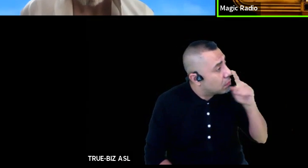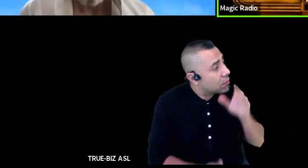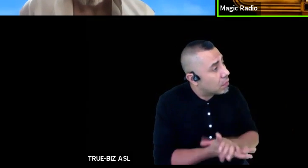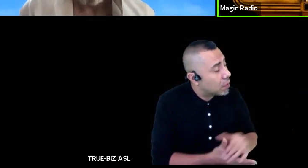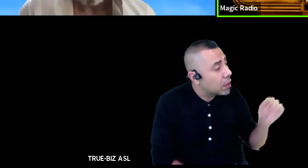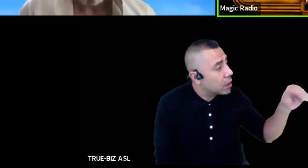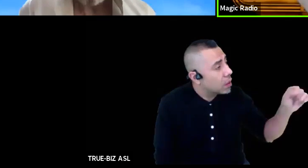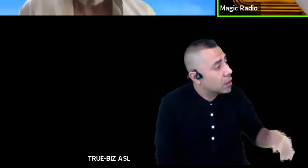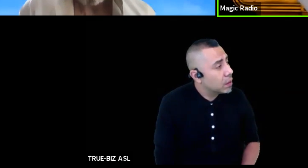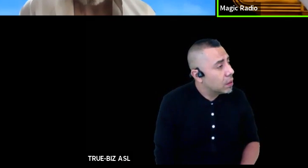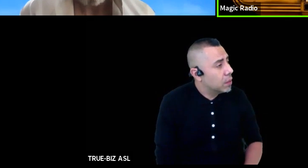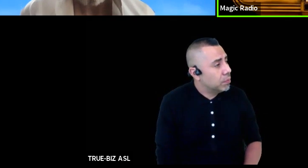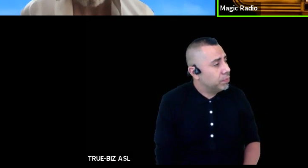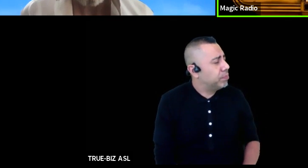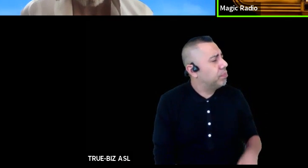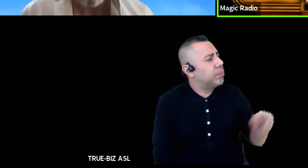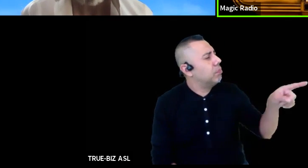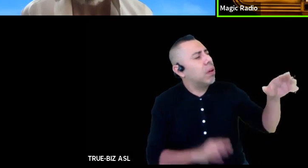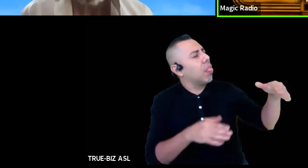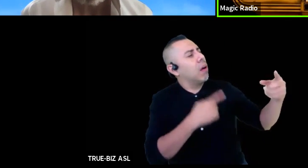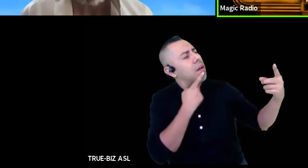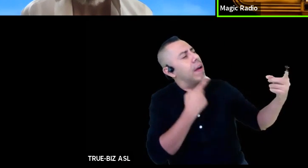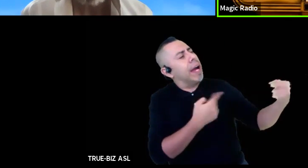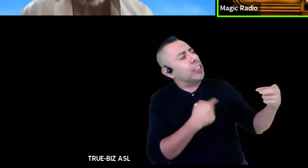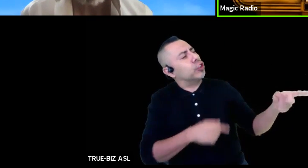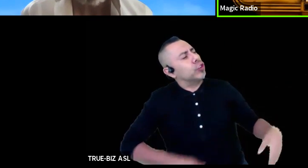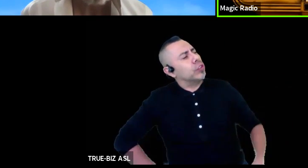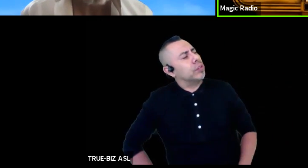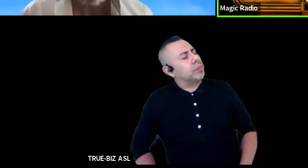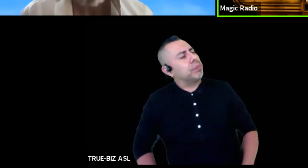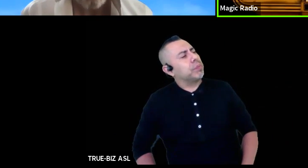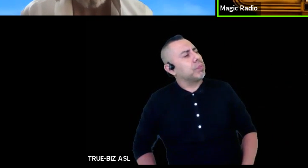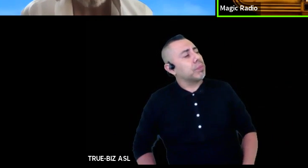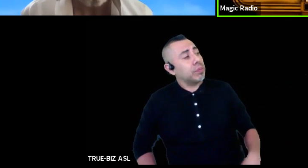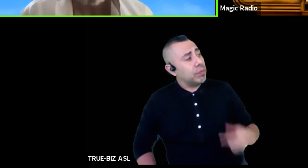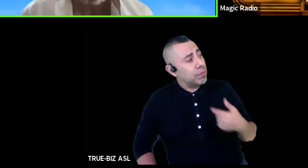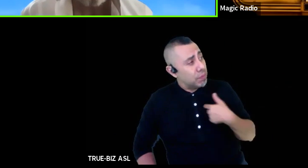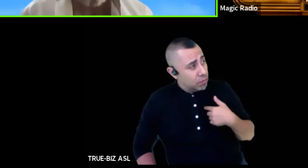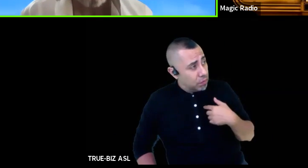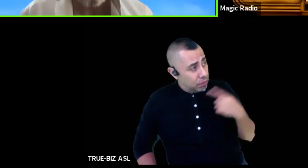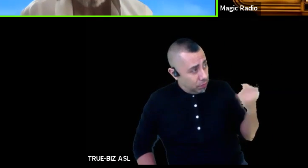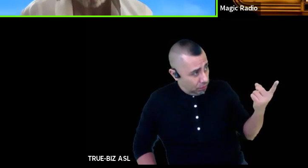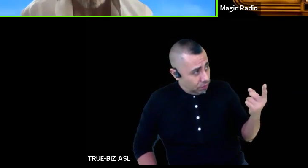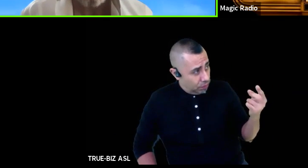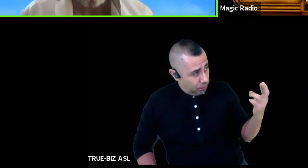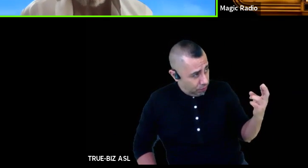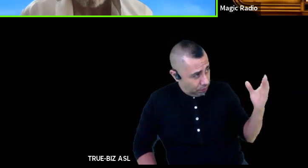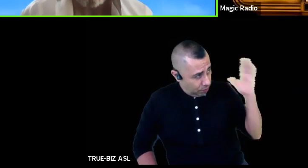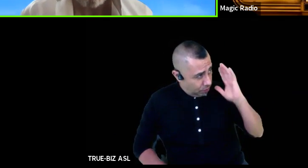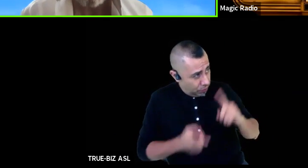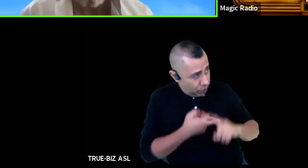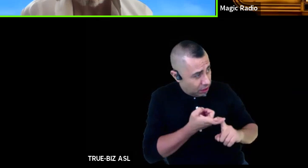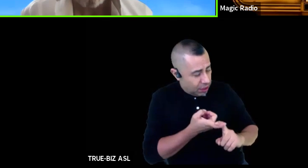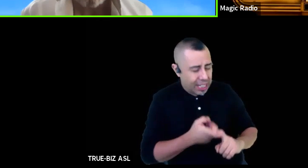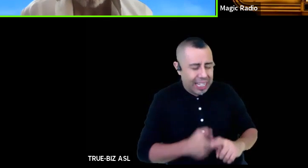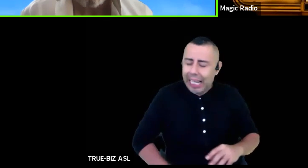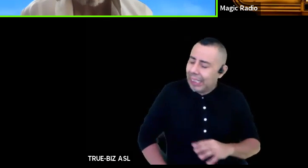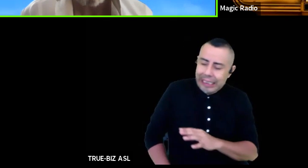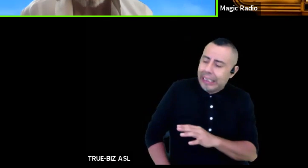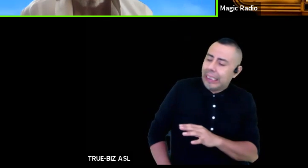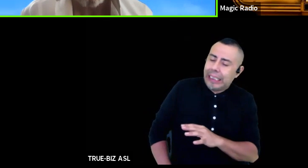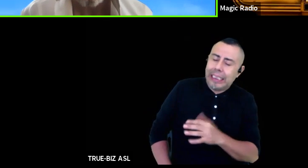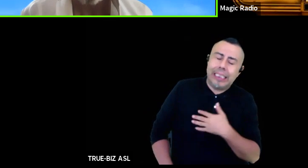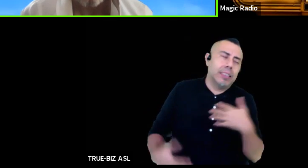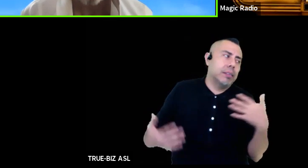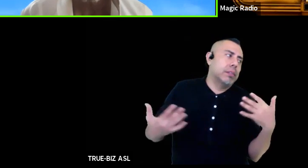you never answered am I an old friend? no I'm afraid you're not you're the reason for